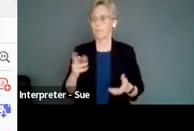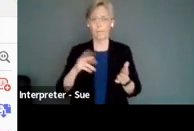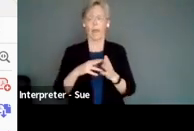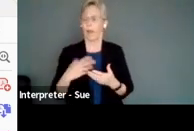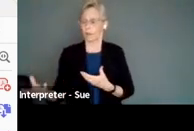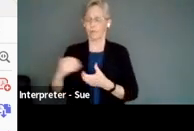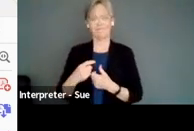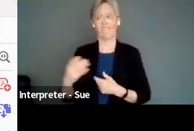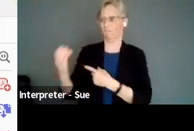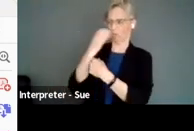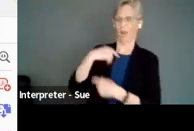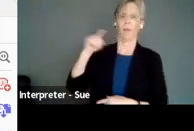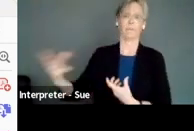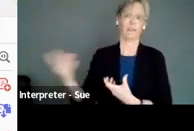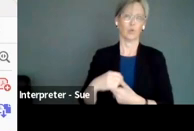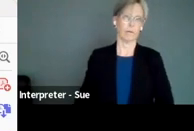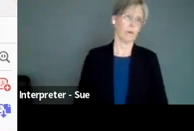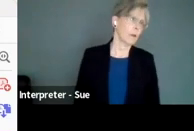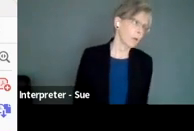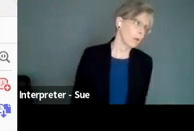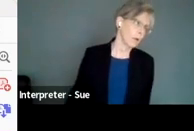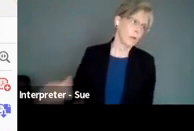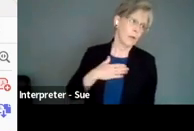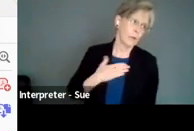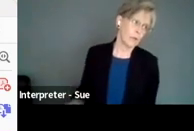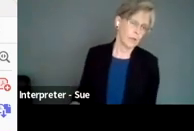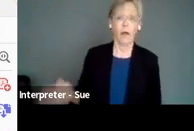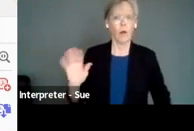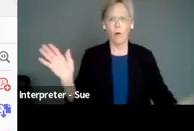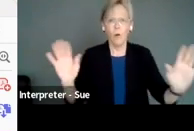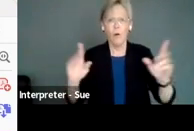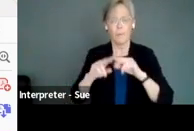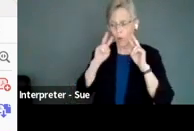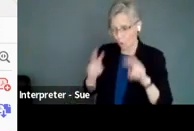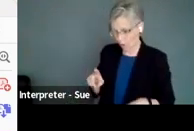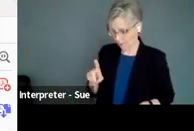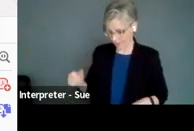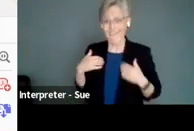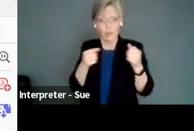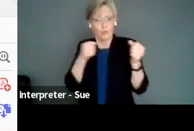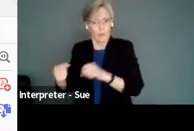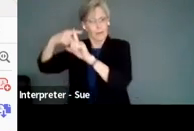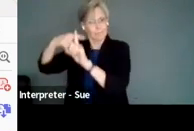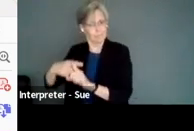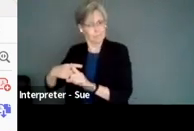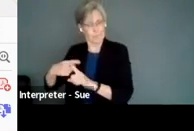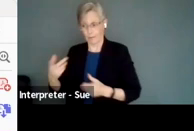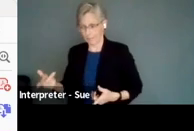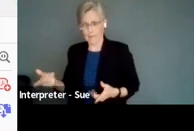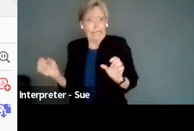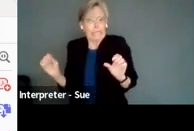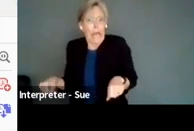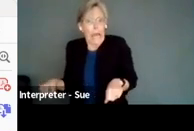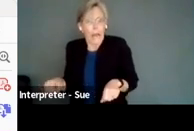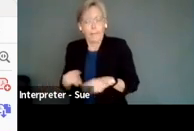we have to be inclusive. And yeah, I know you all know that now. But it's building on the strengths of disabled people. It's not they're incapable. We're